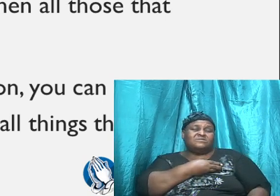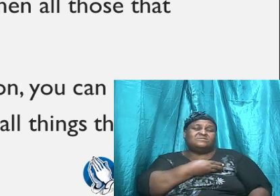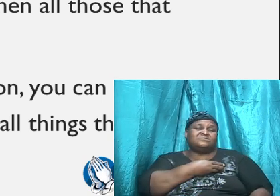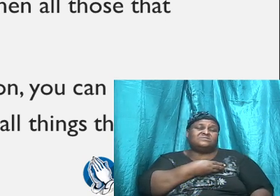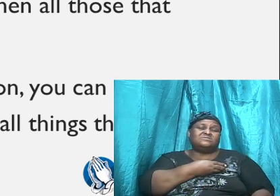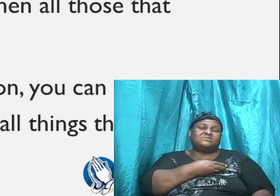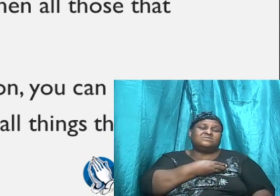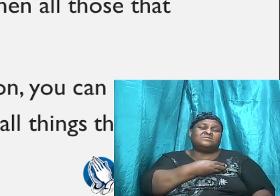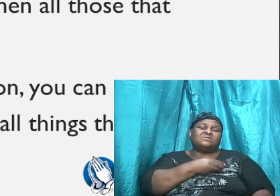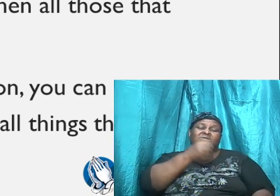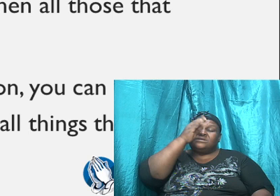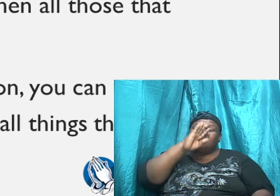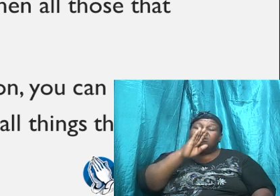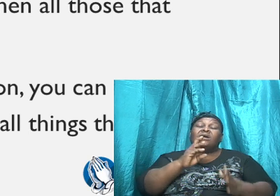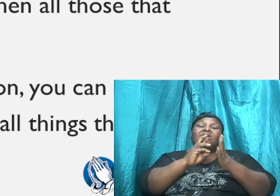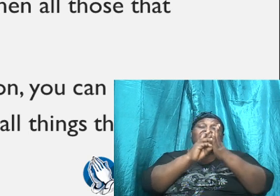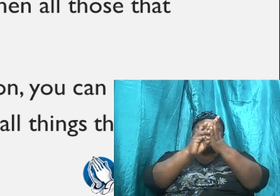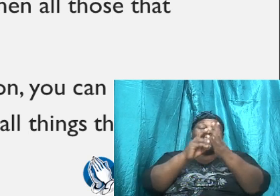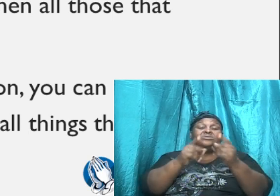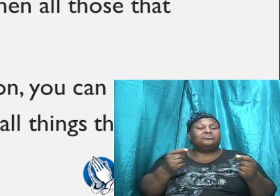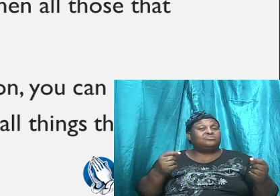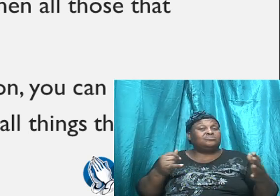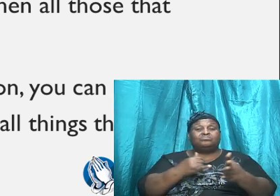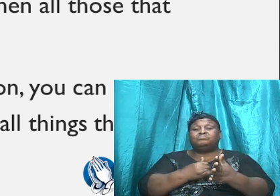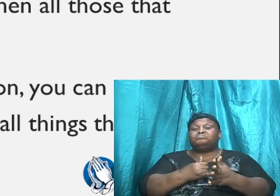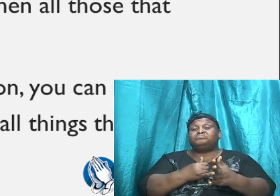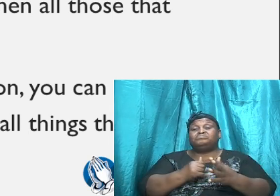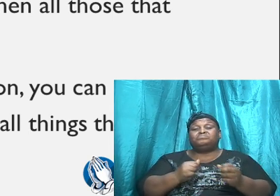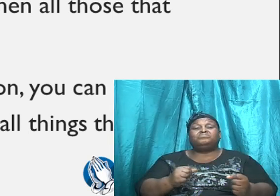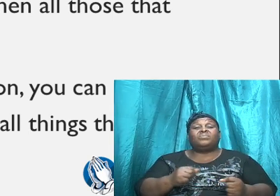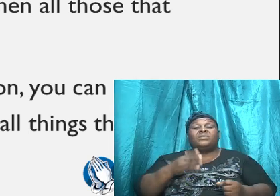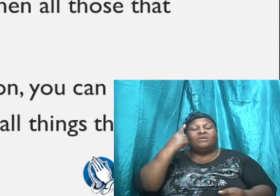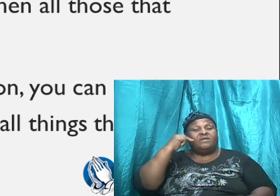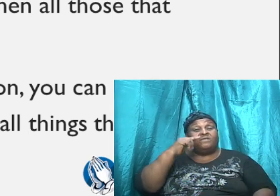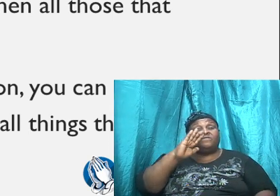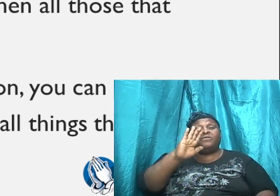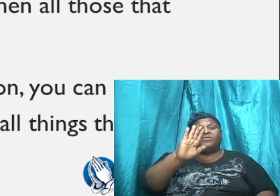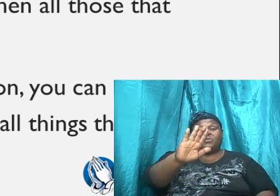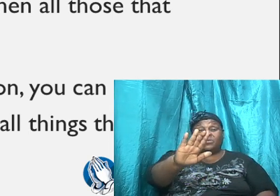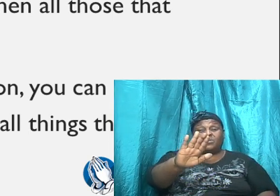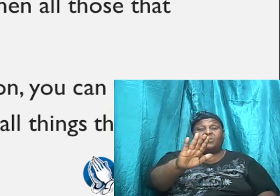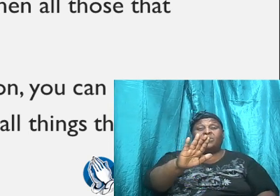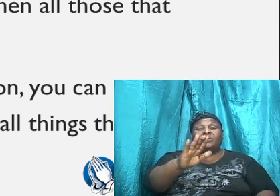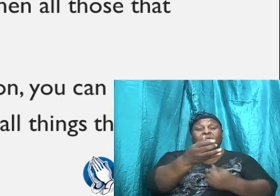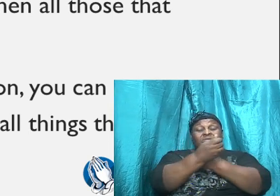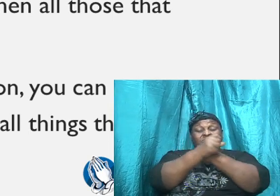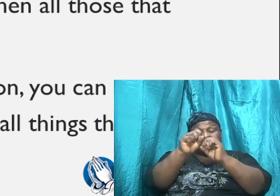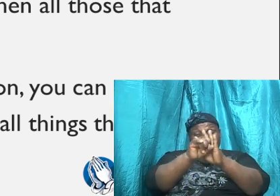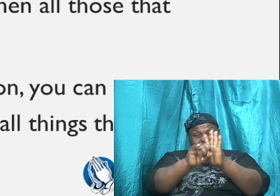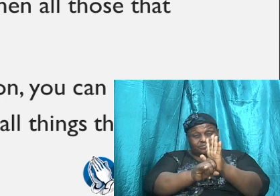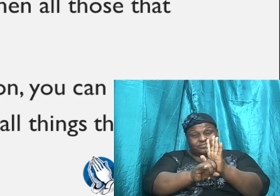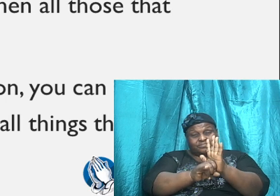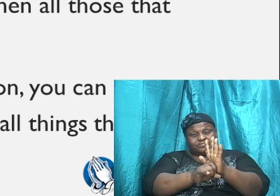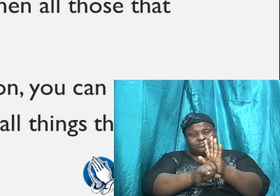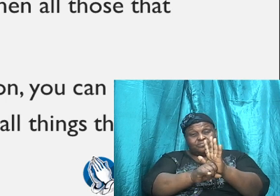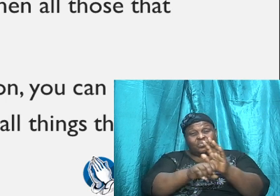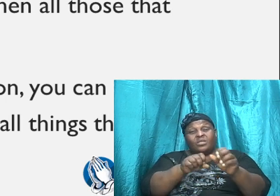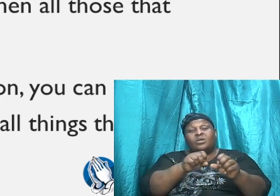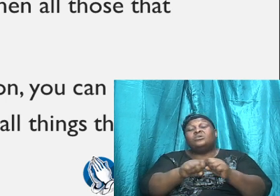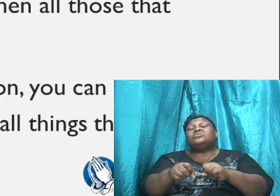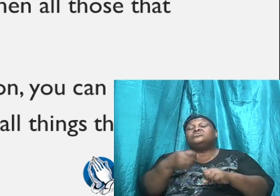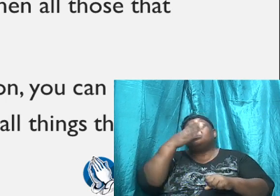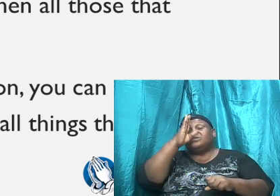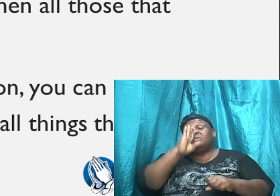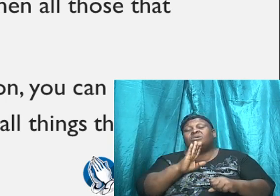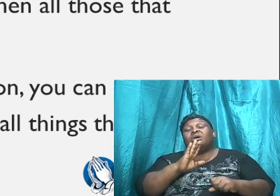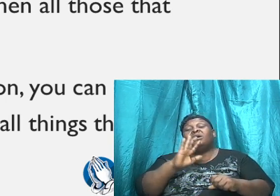he is willing to do it for your salvation, and so God is fully vested